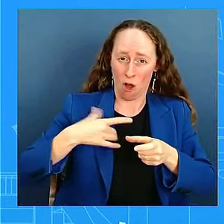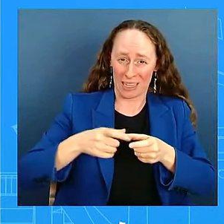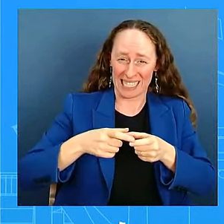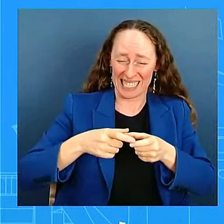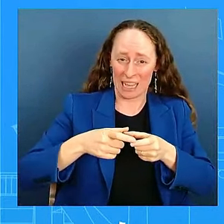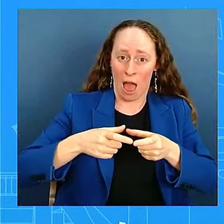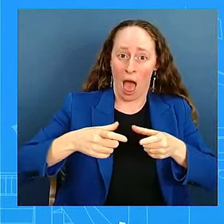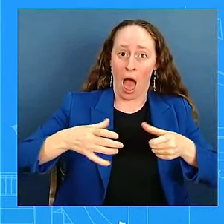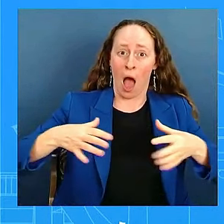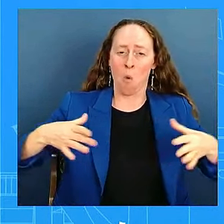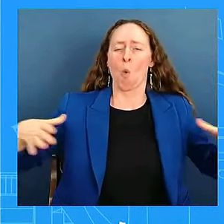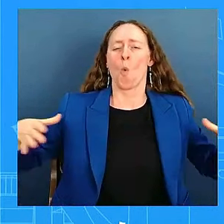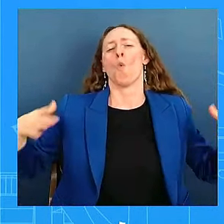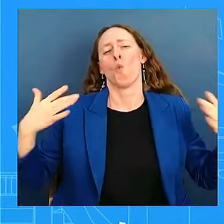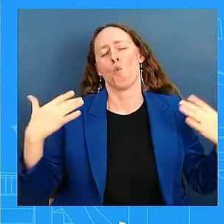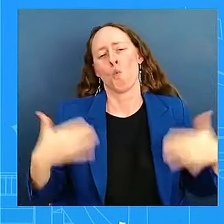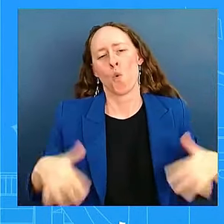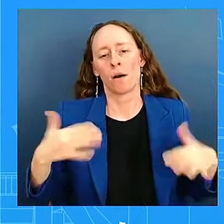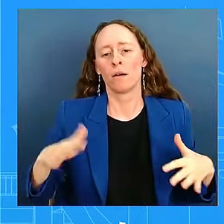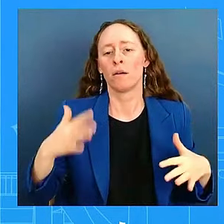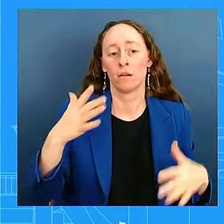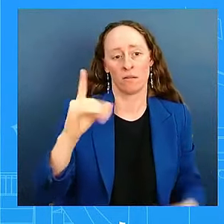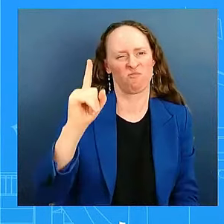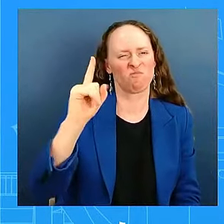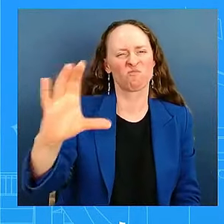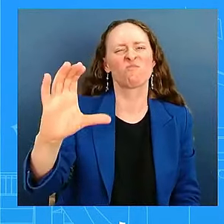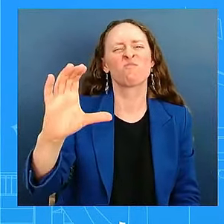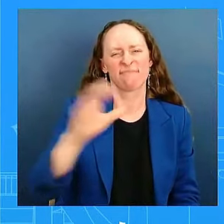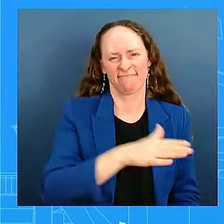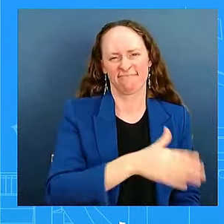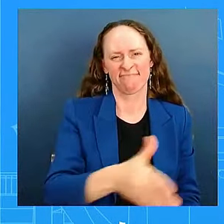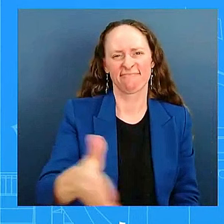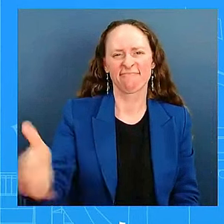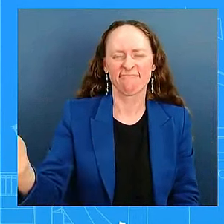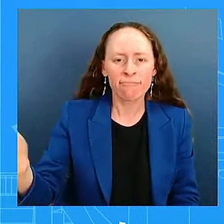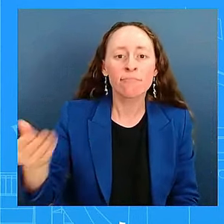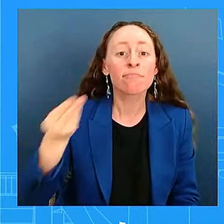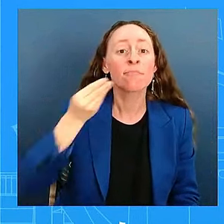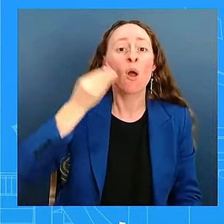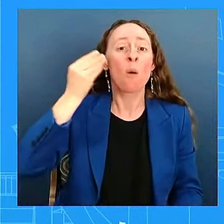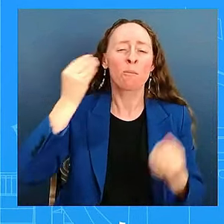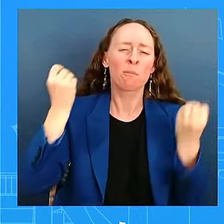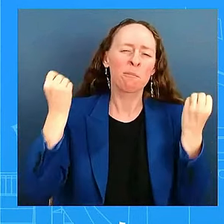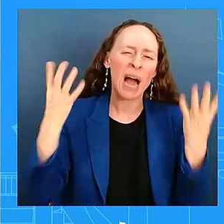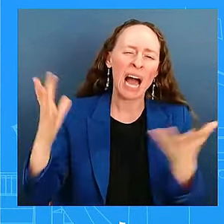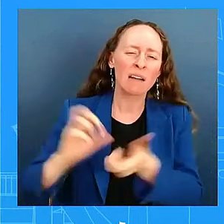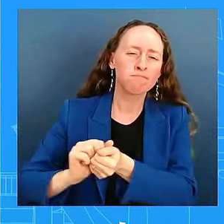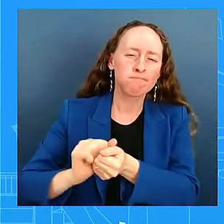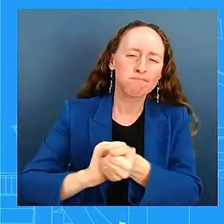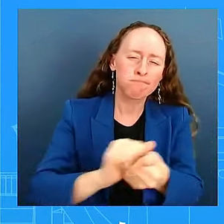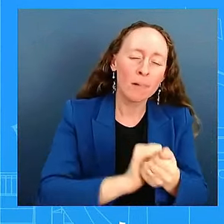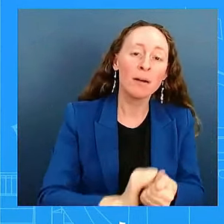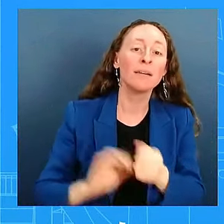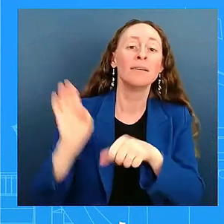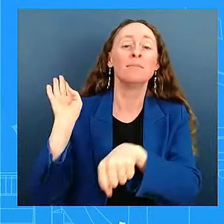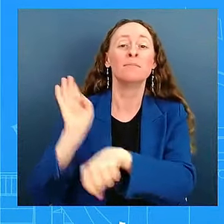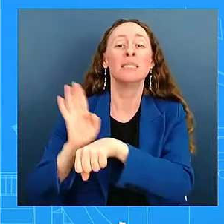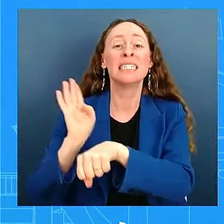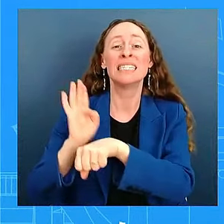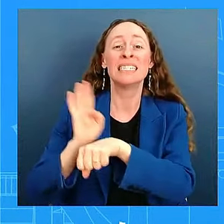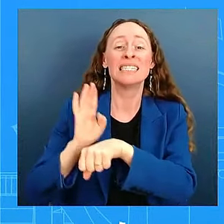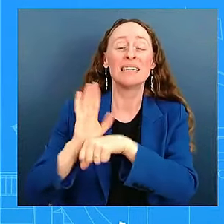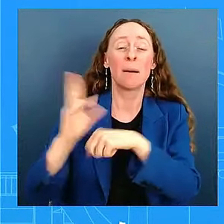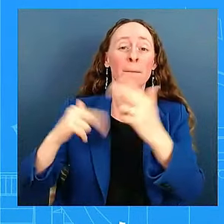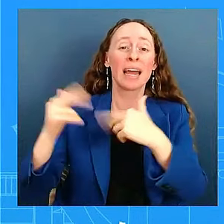hundreds of homes and businesses destroyed. Our hearts break for those who have lost loved ones, and we pray for the swift